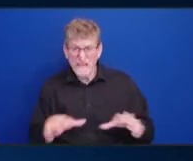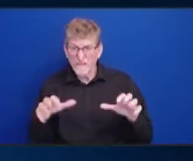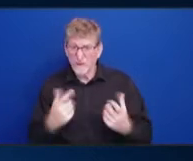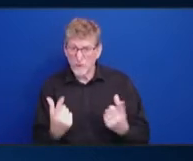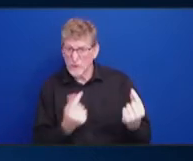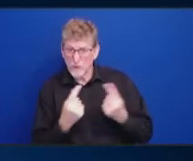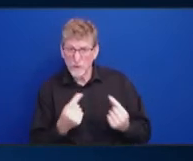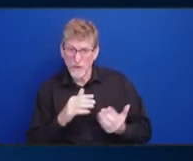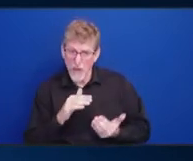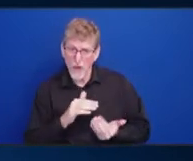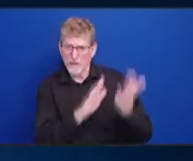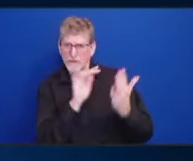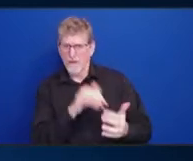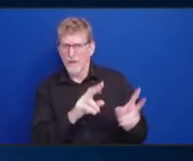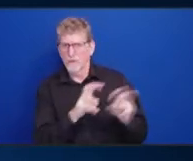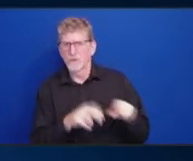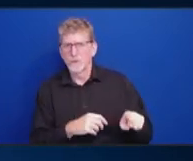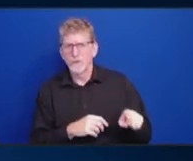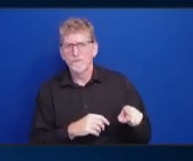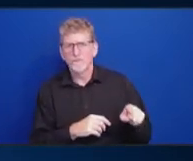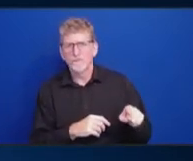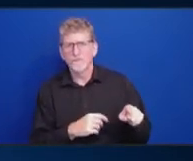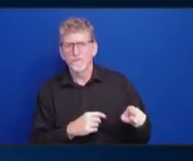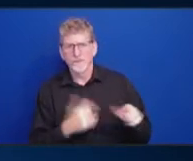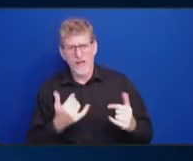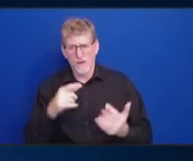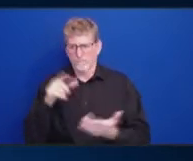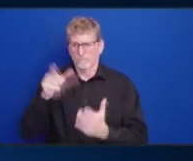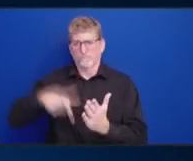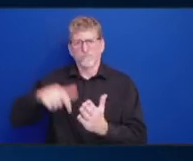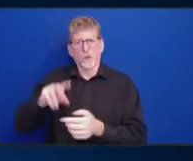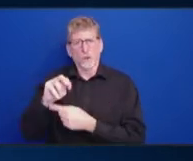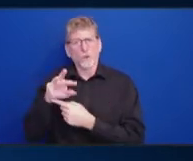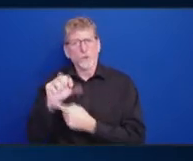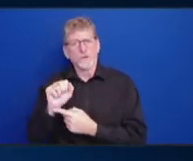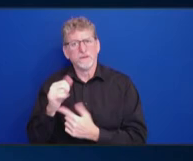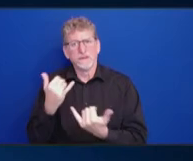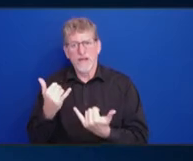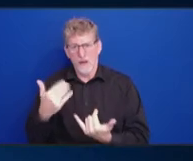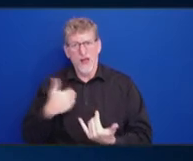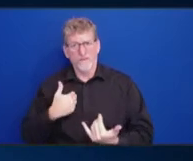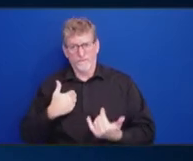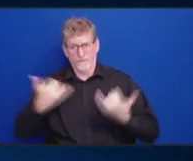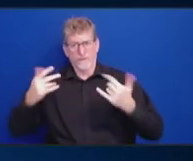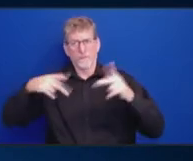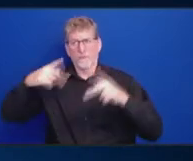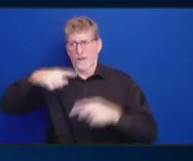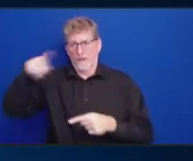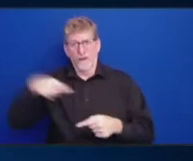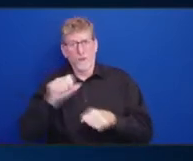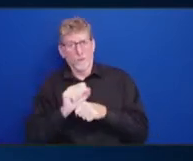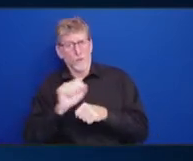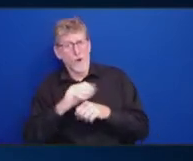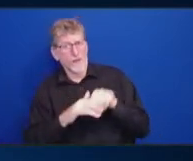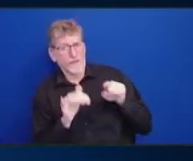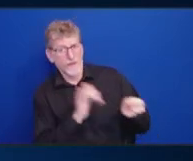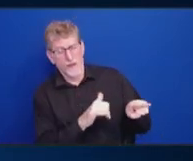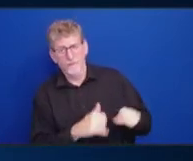we have efforts underway. The second thing I wanted to comment on is that